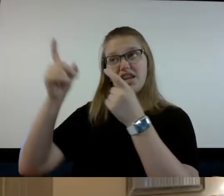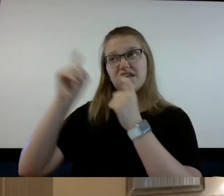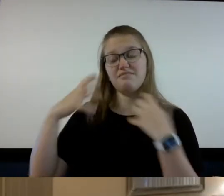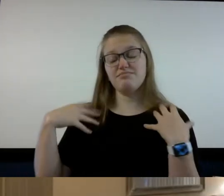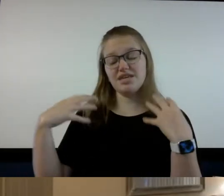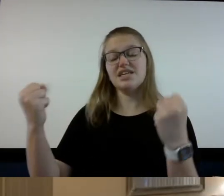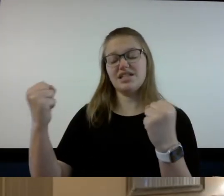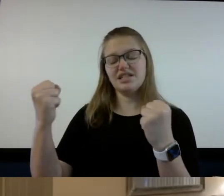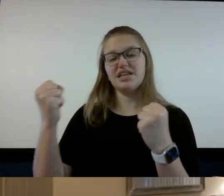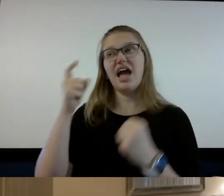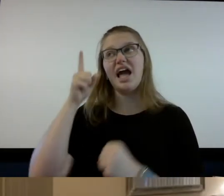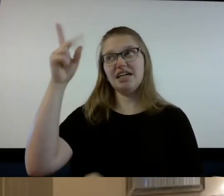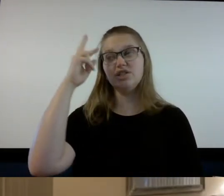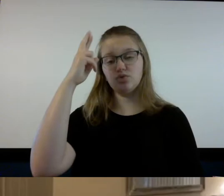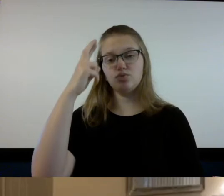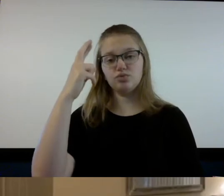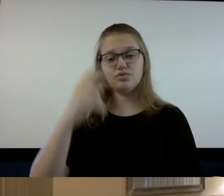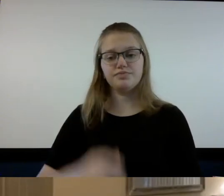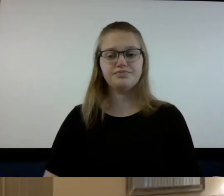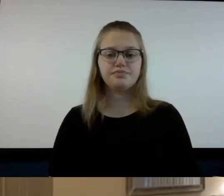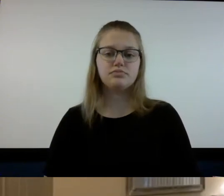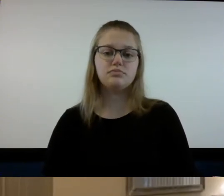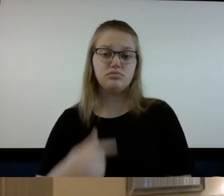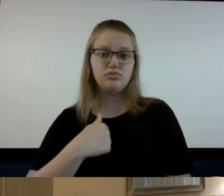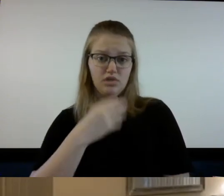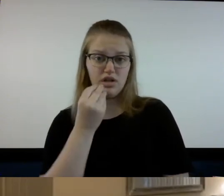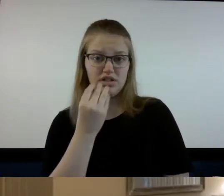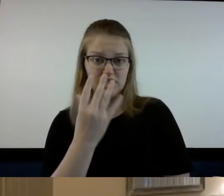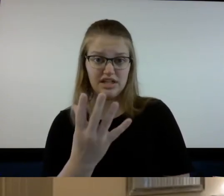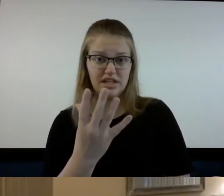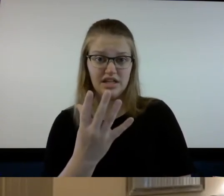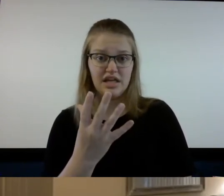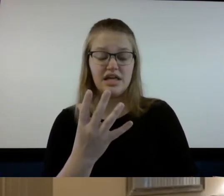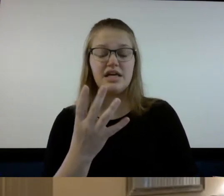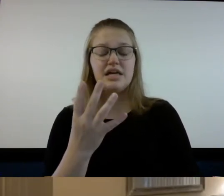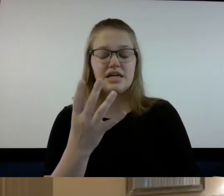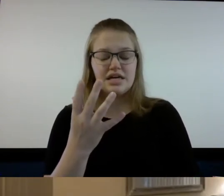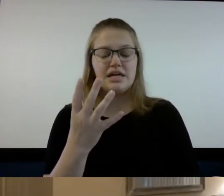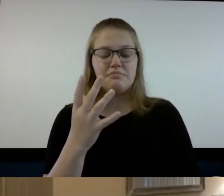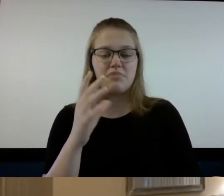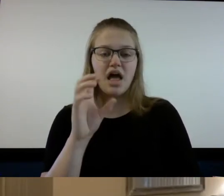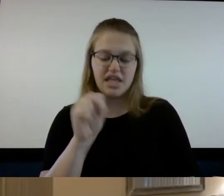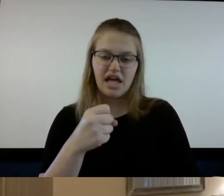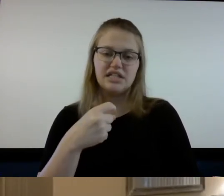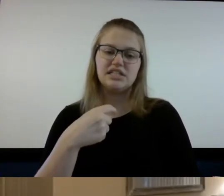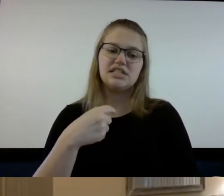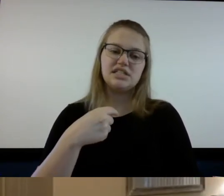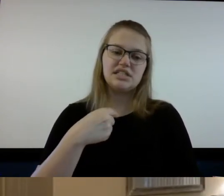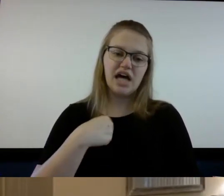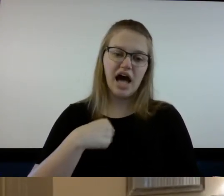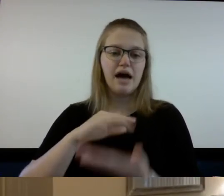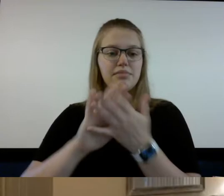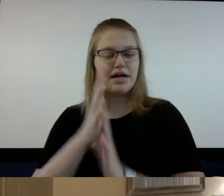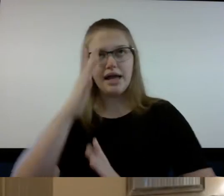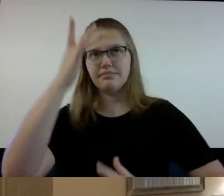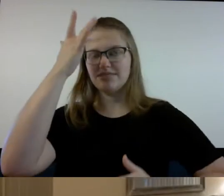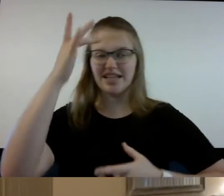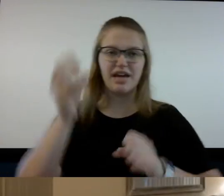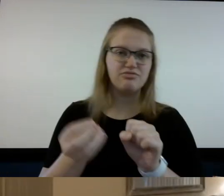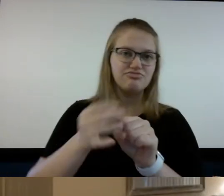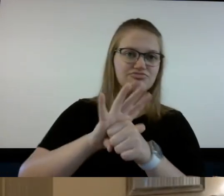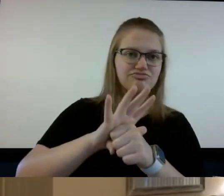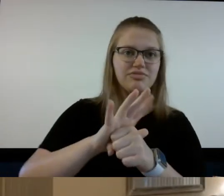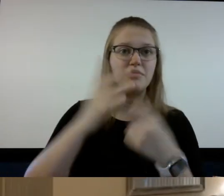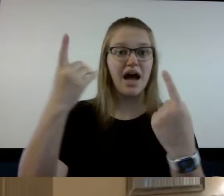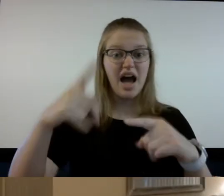body so I want to tell you this even though I got COVID-19 my faith is